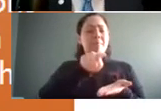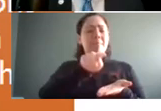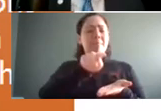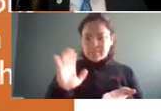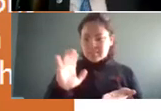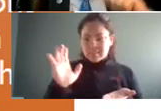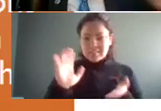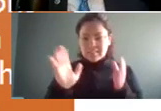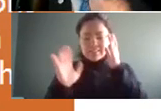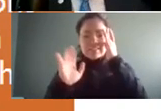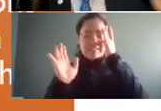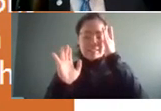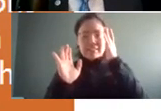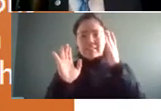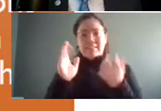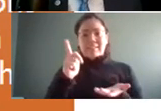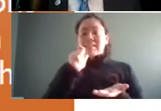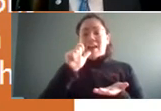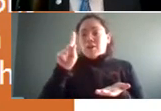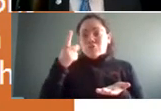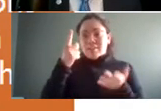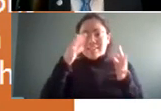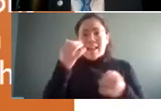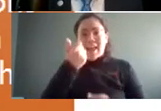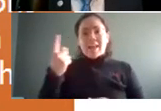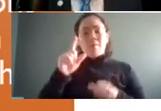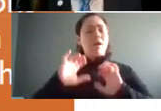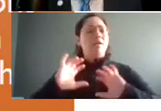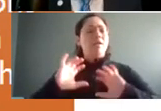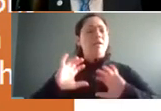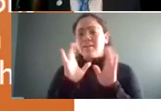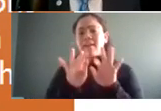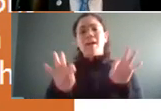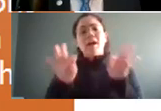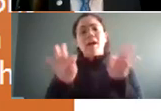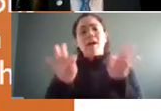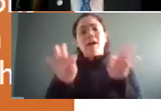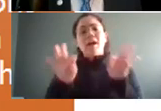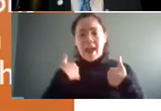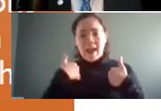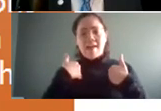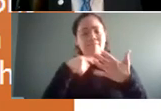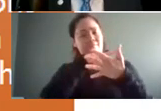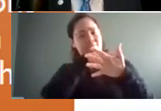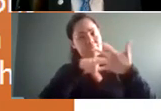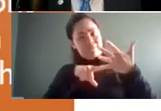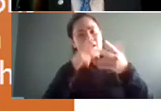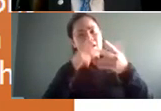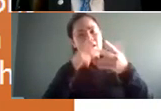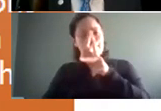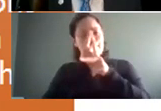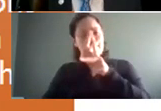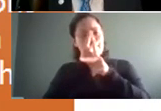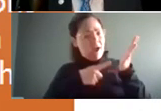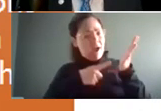know start taking the pen and crossing out names we don't want to be doing something like that what we want to do is first figure out what criteria